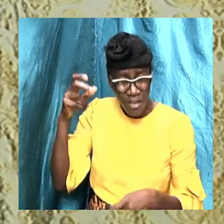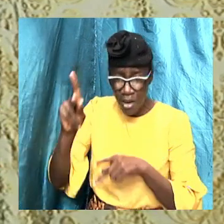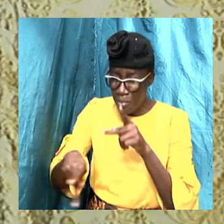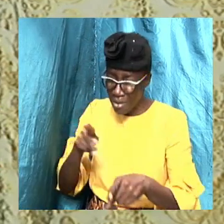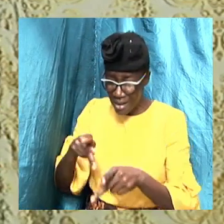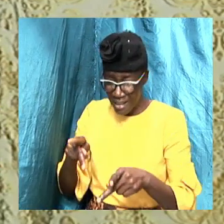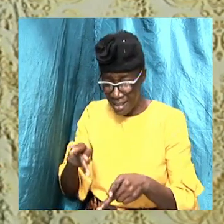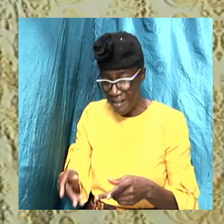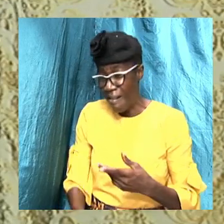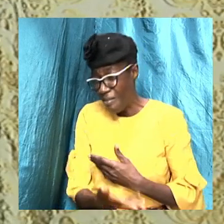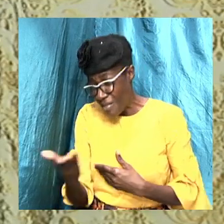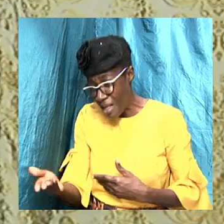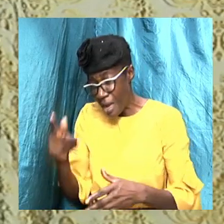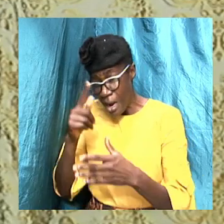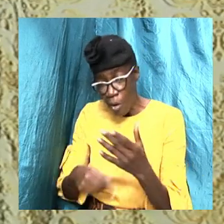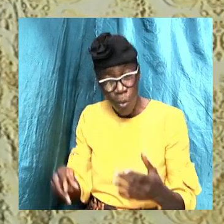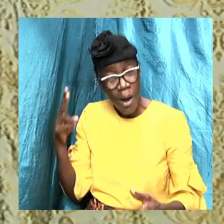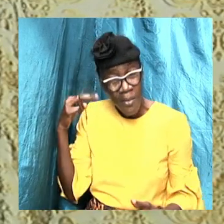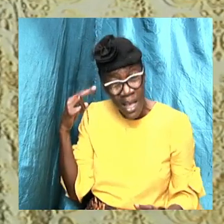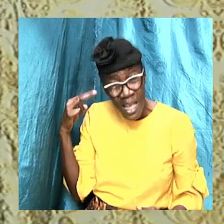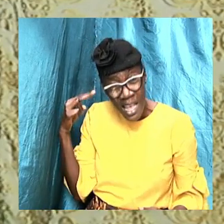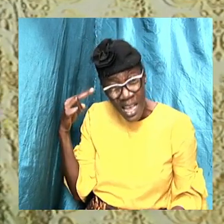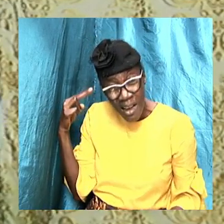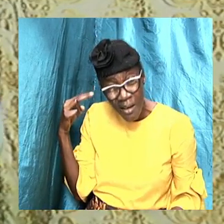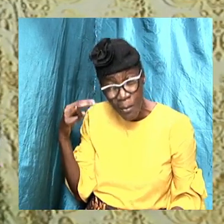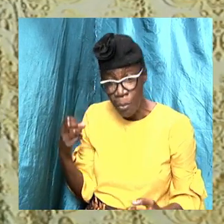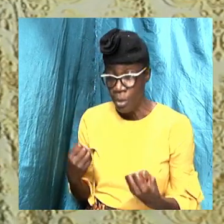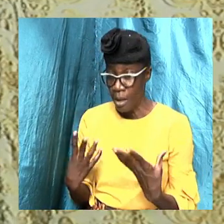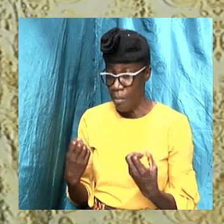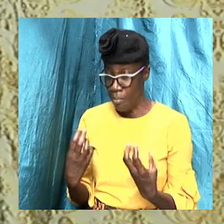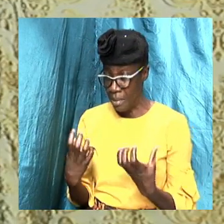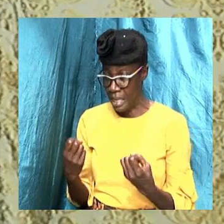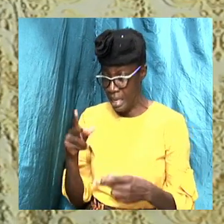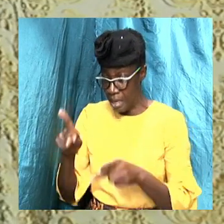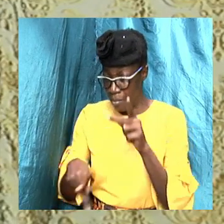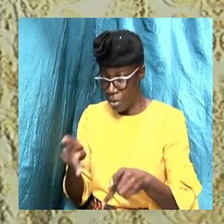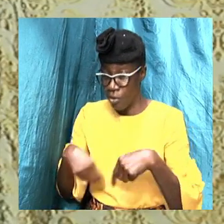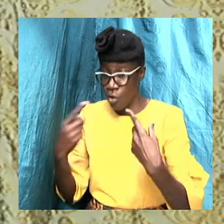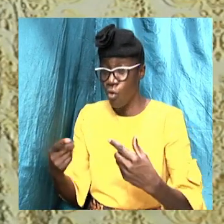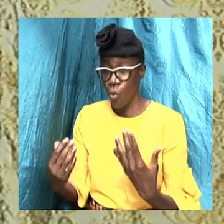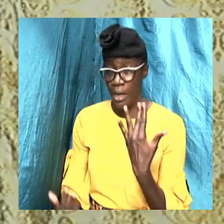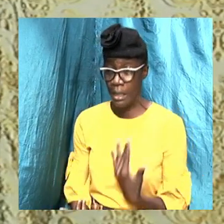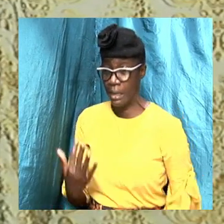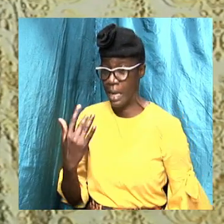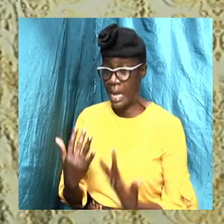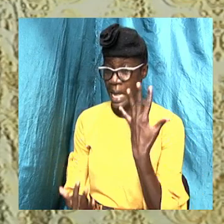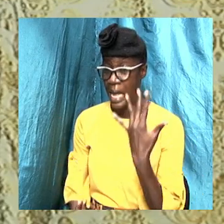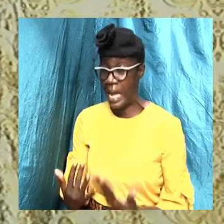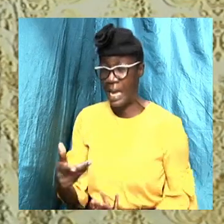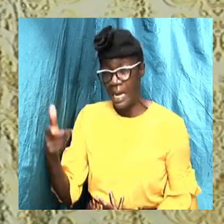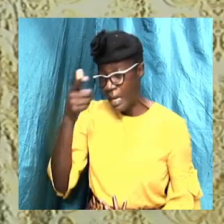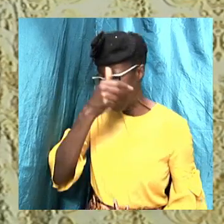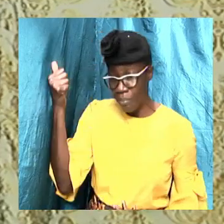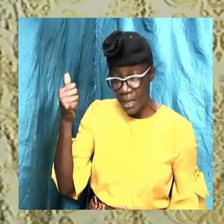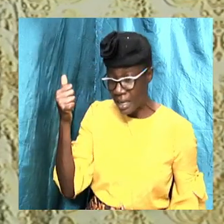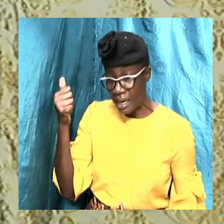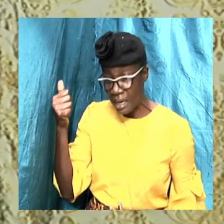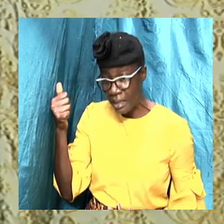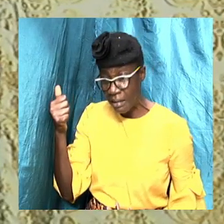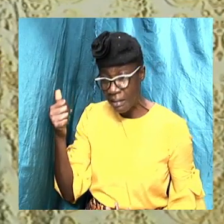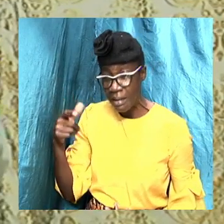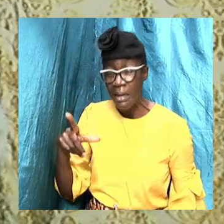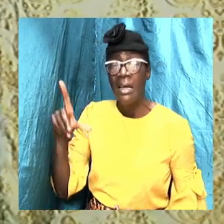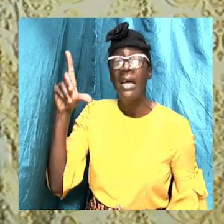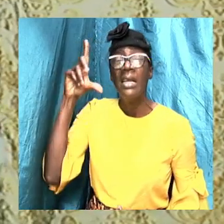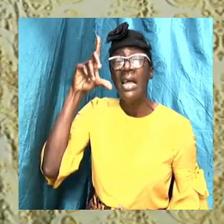heard, you see we are getting at so many persons that are going to hell because some form of false